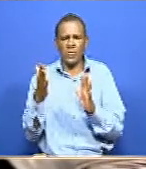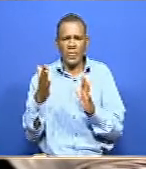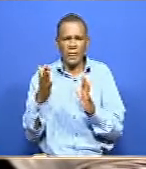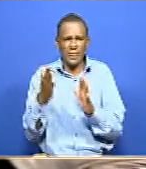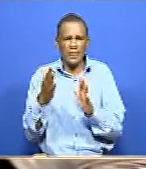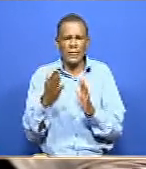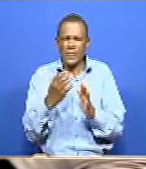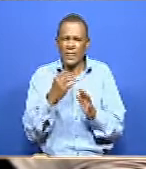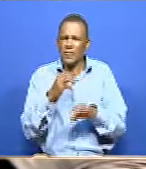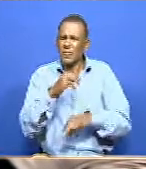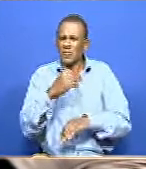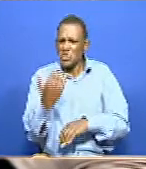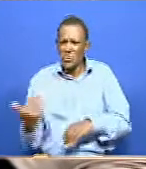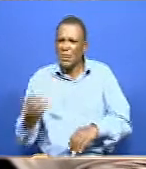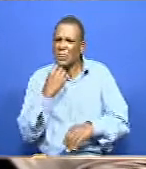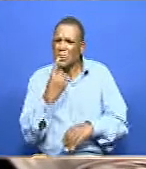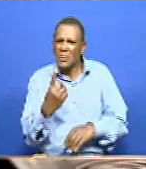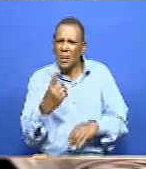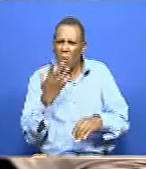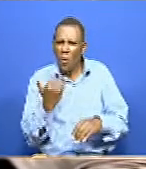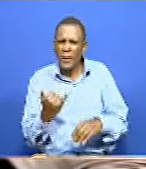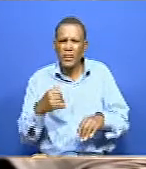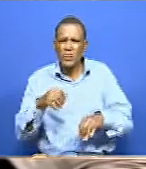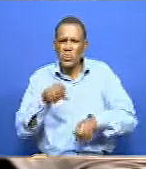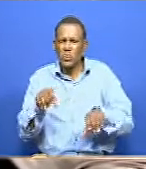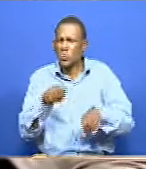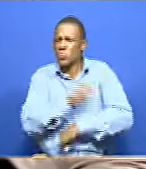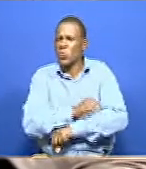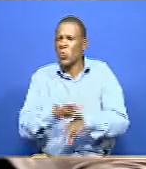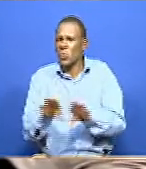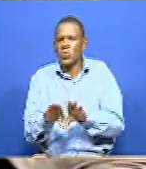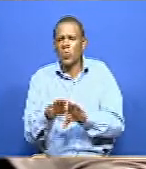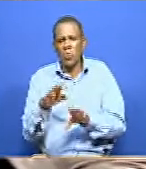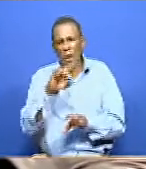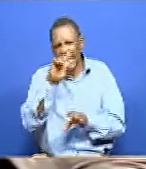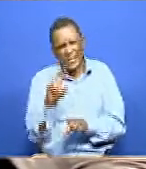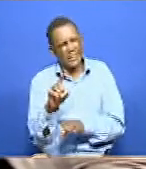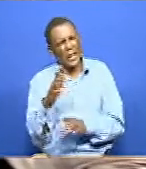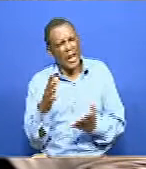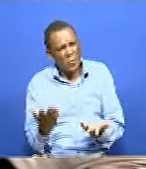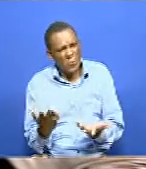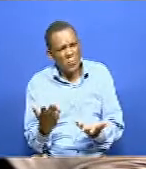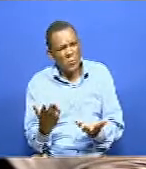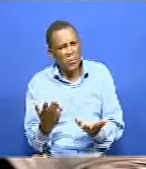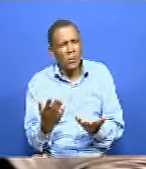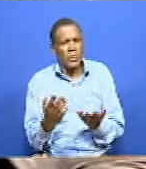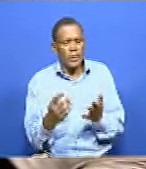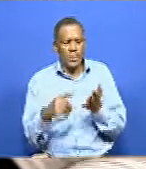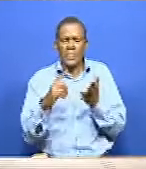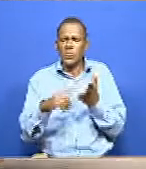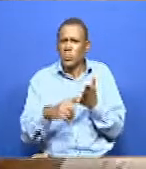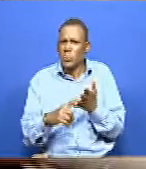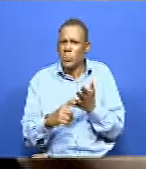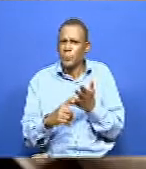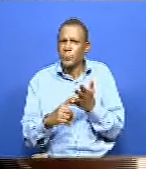briefed why the schools are being closed and what they should expect. Yeah. That is one question. Two, now that they're at home and